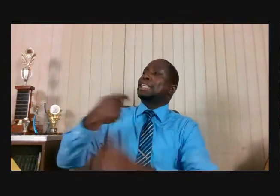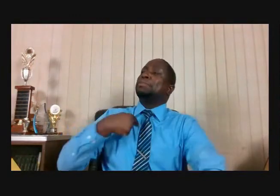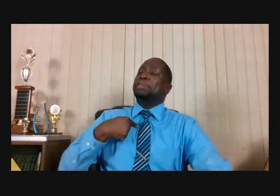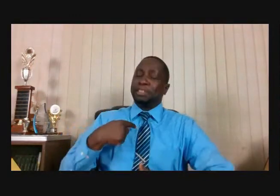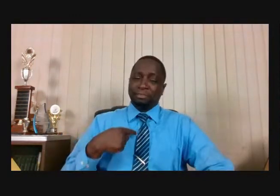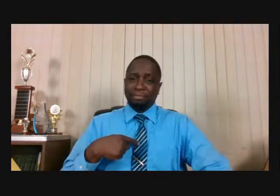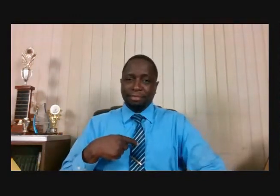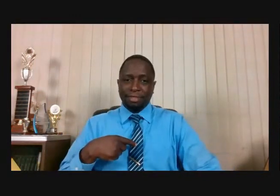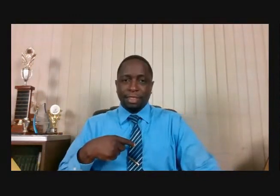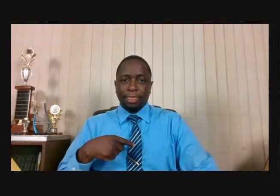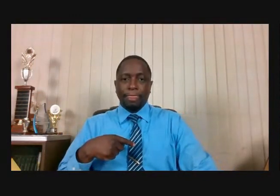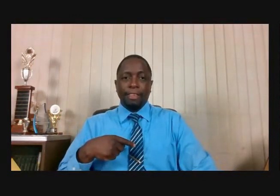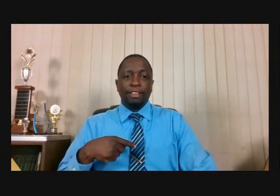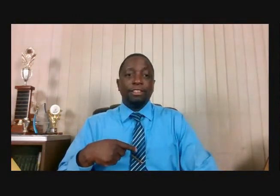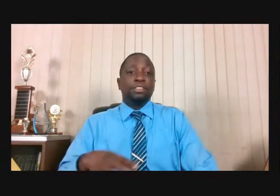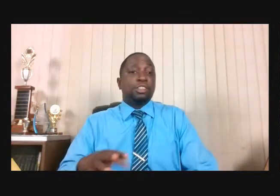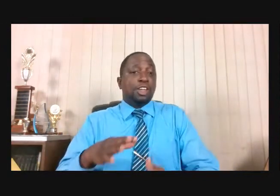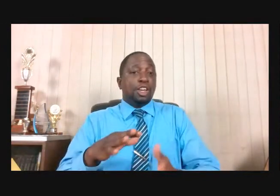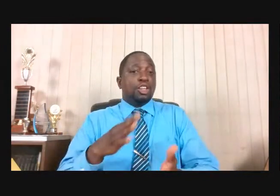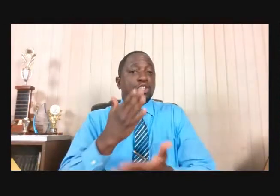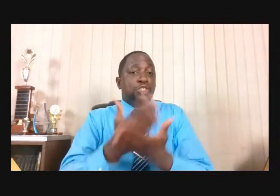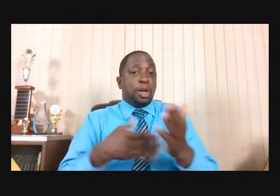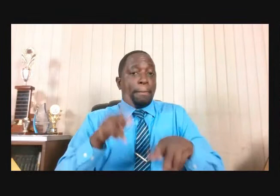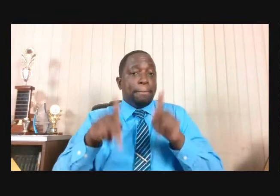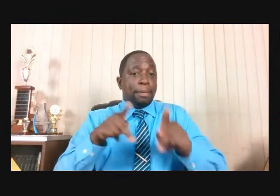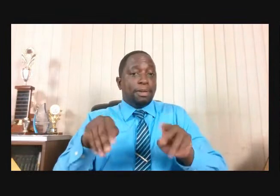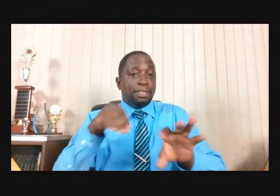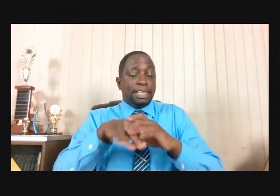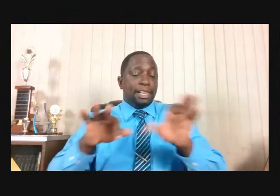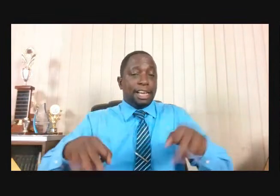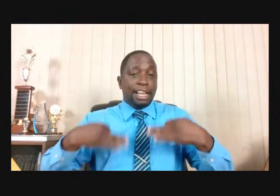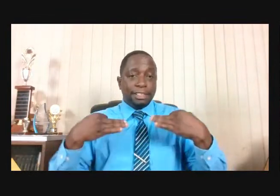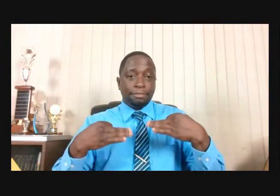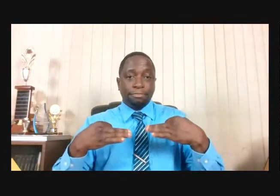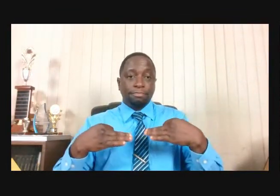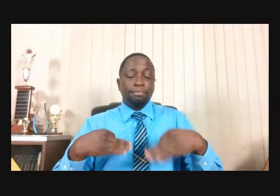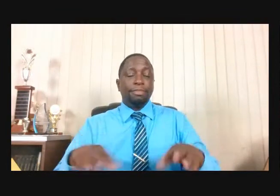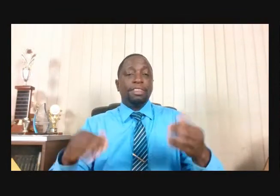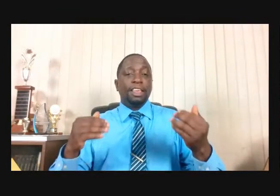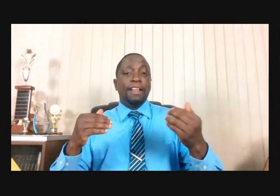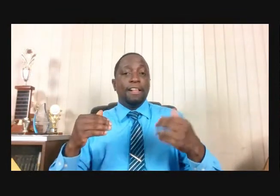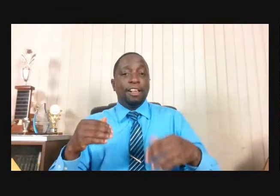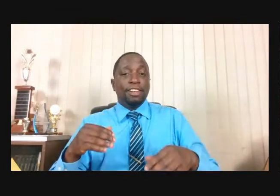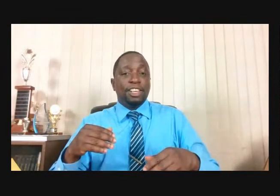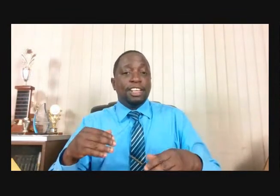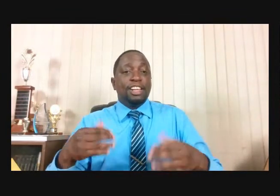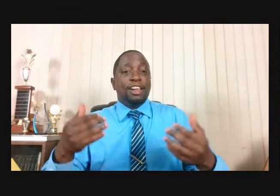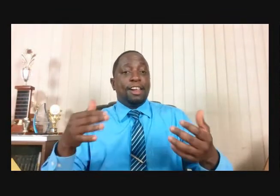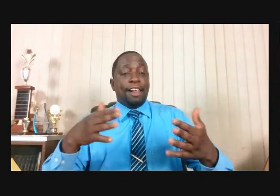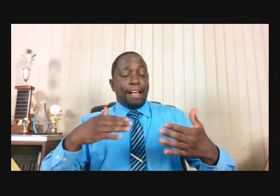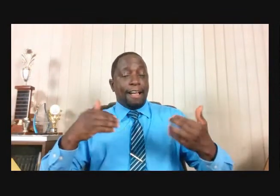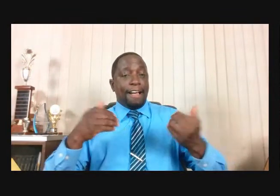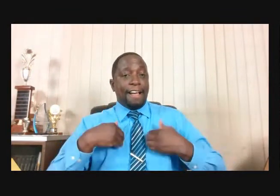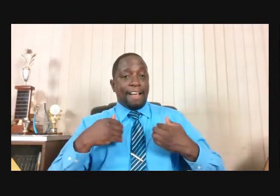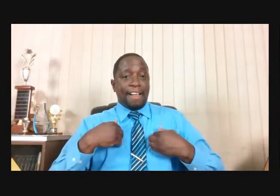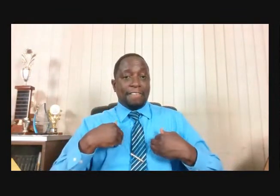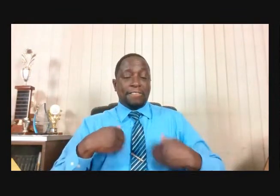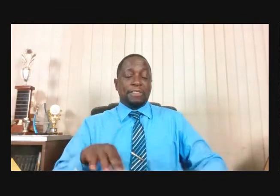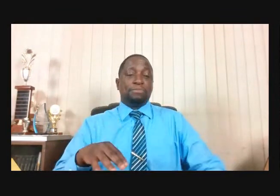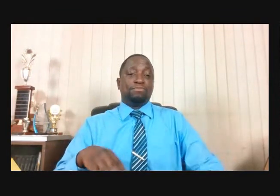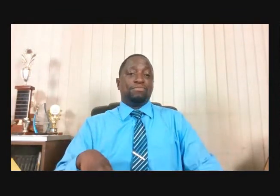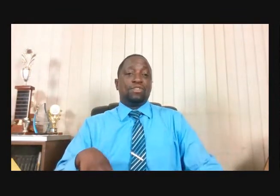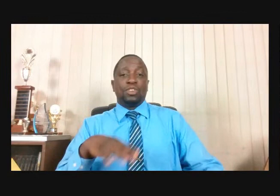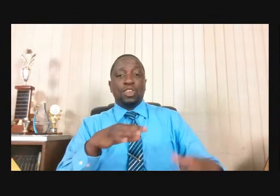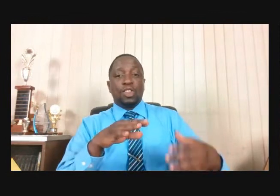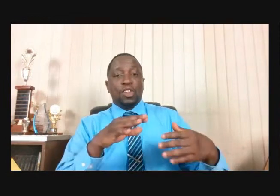Upon Their Good Looks But Saints Of God As Time Progress You Will Not Look The Same As You